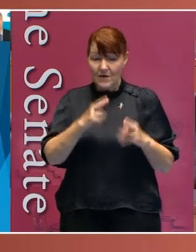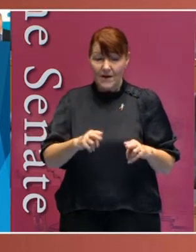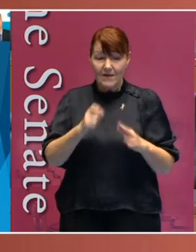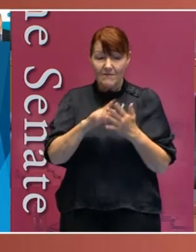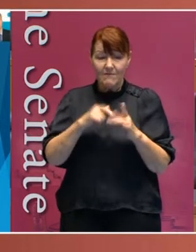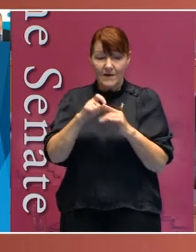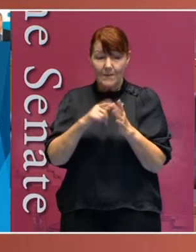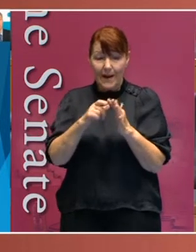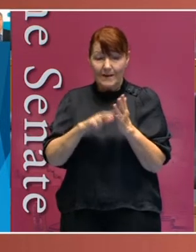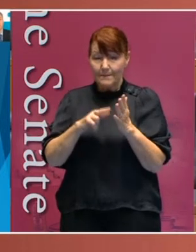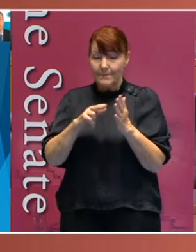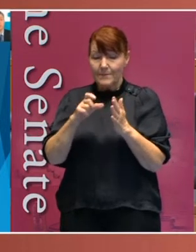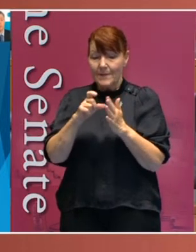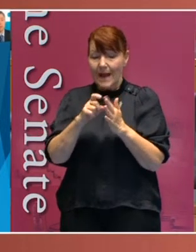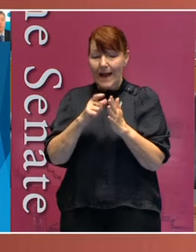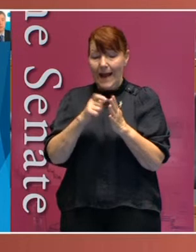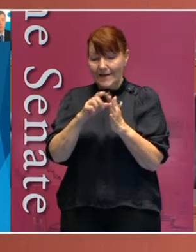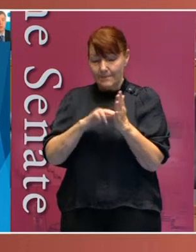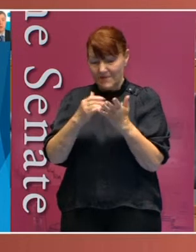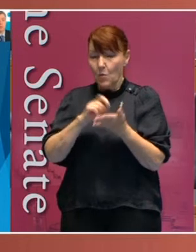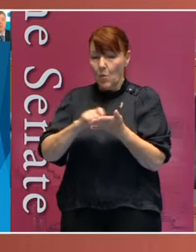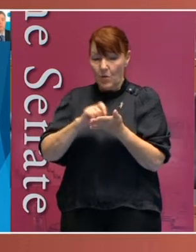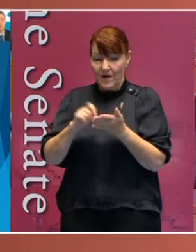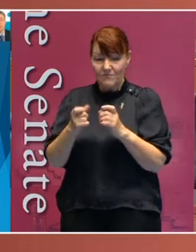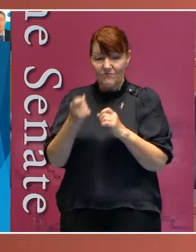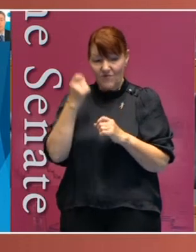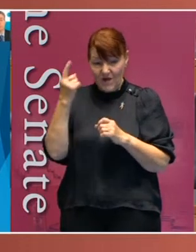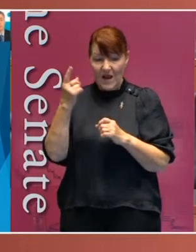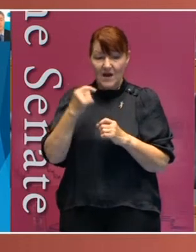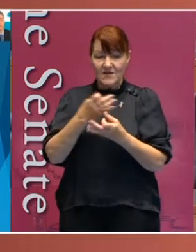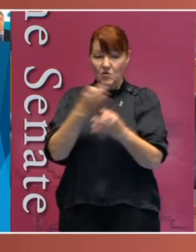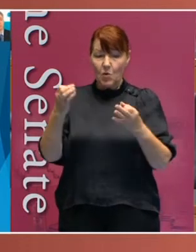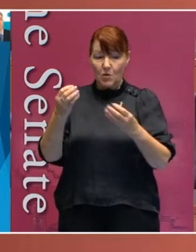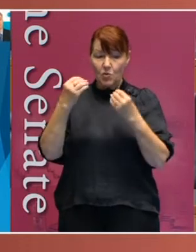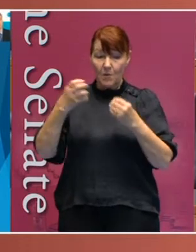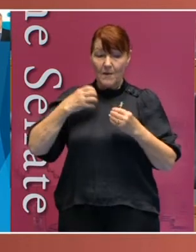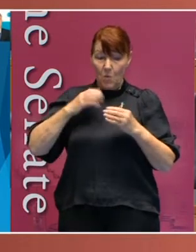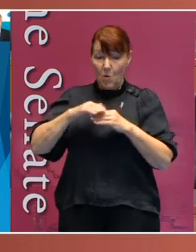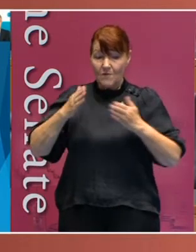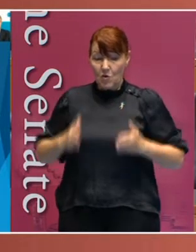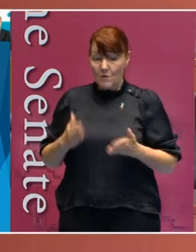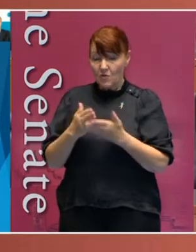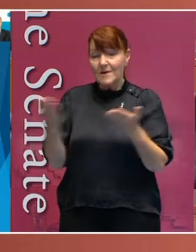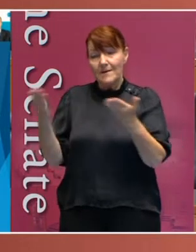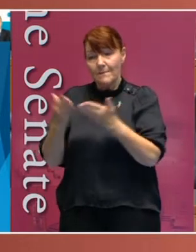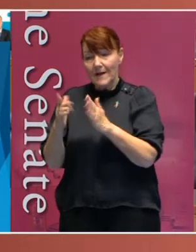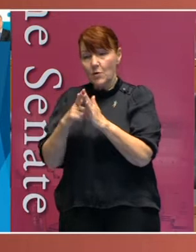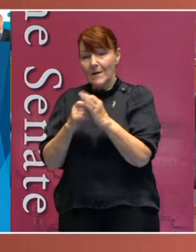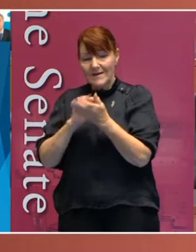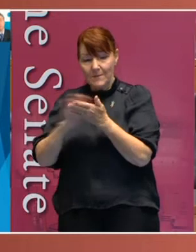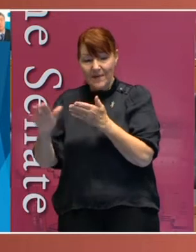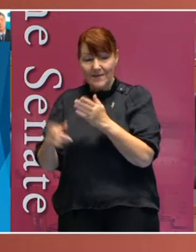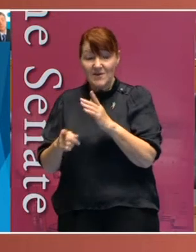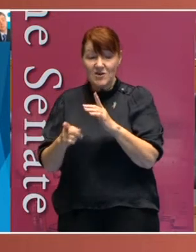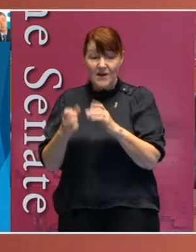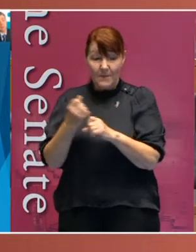author, reflected, I realised that no one taught me more about human rights than Elizabeth. She made me realise they